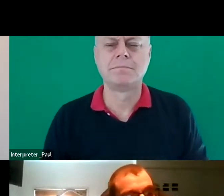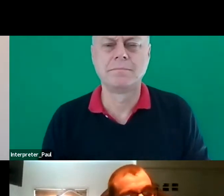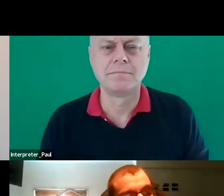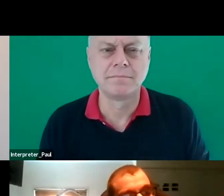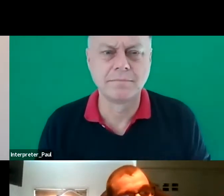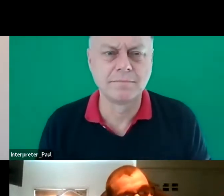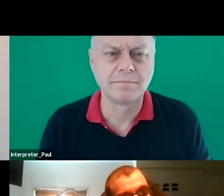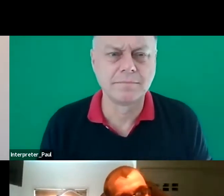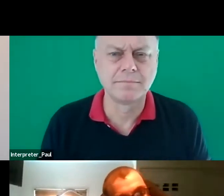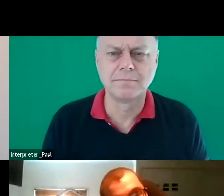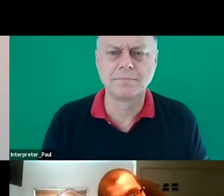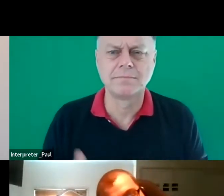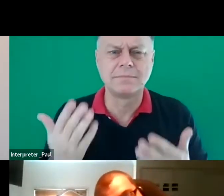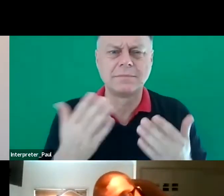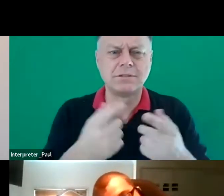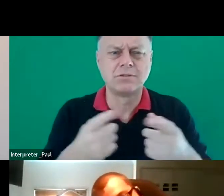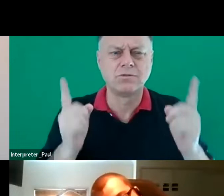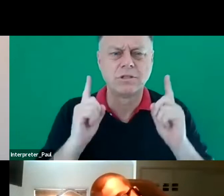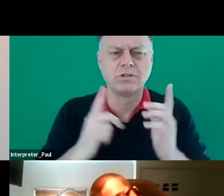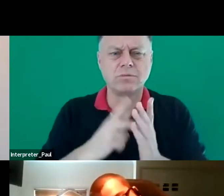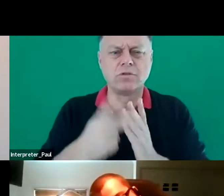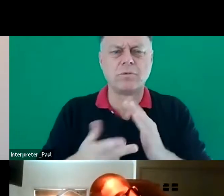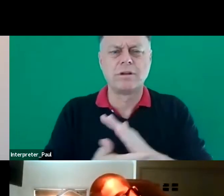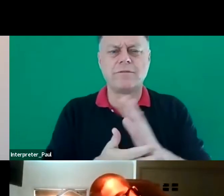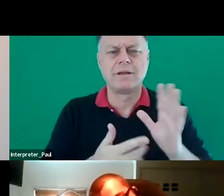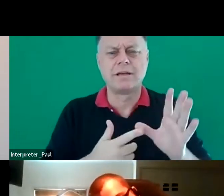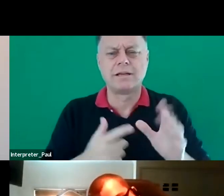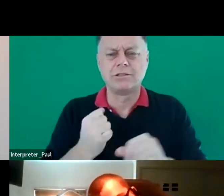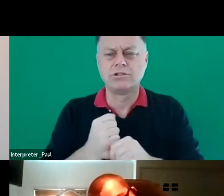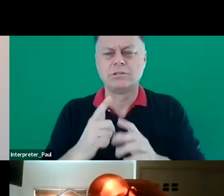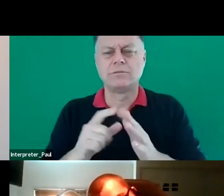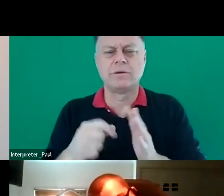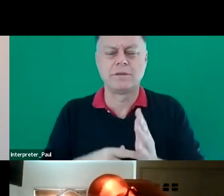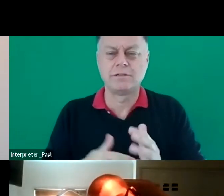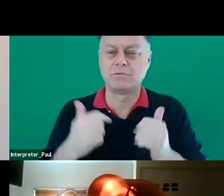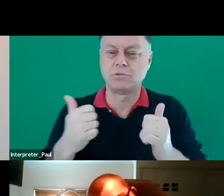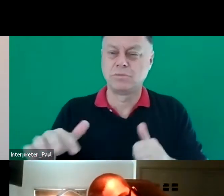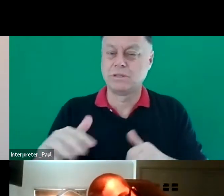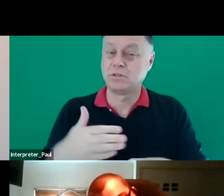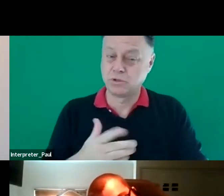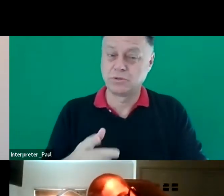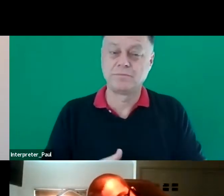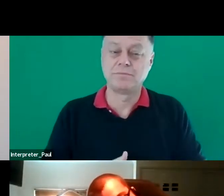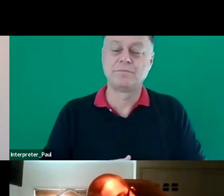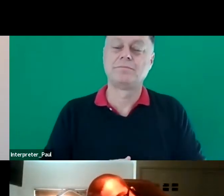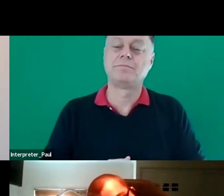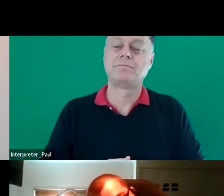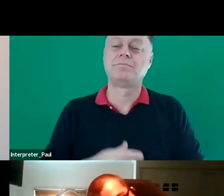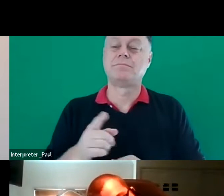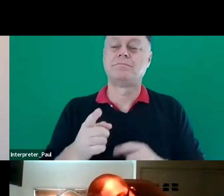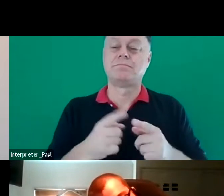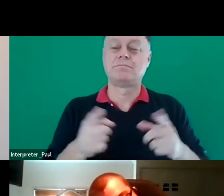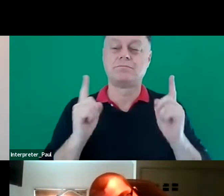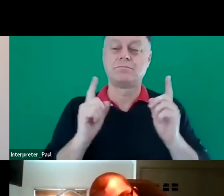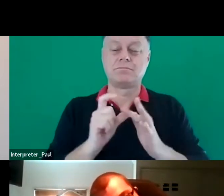program with the Commonwealth Attorney General's Department, a great place to work, and also doing a graduate